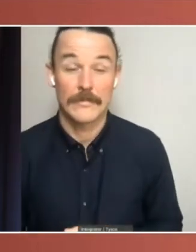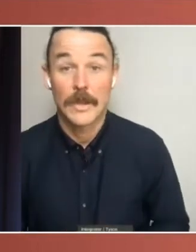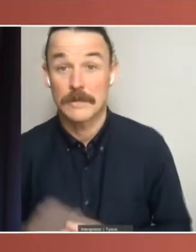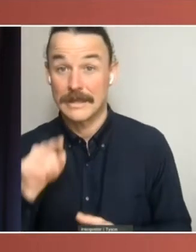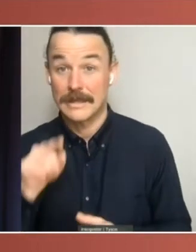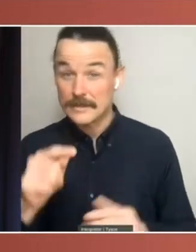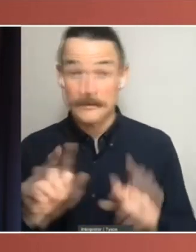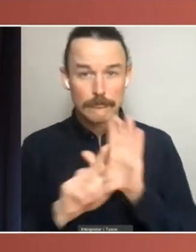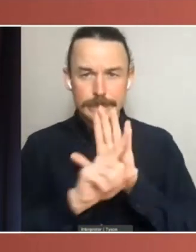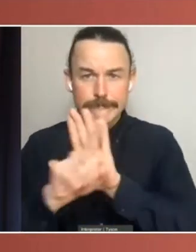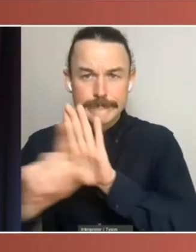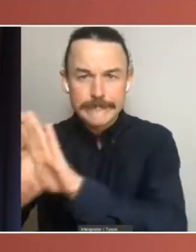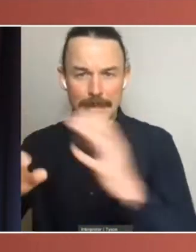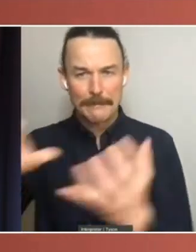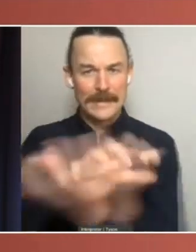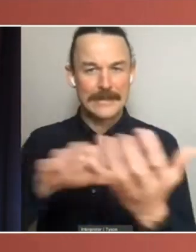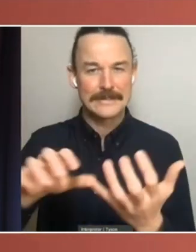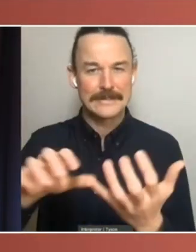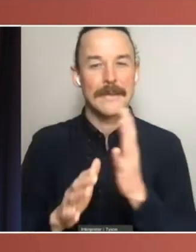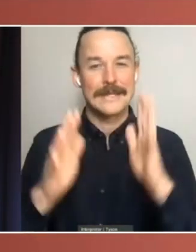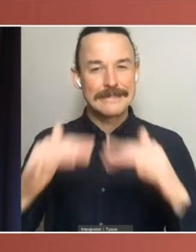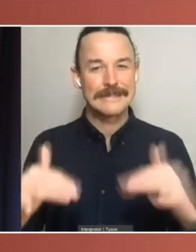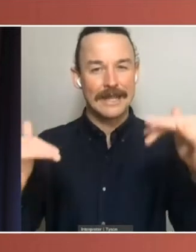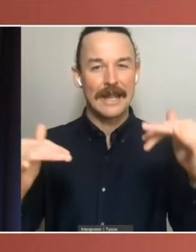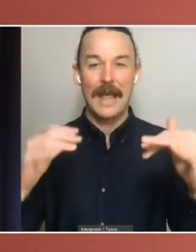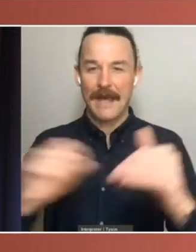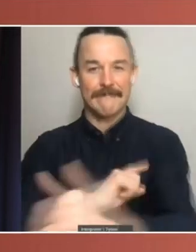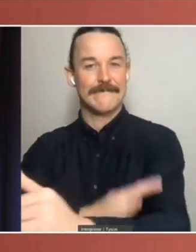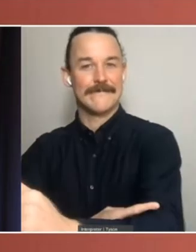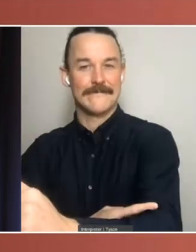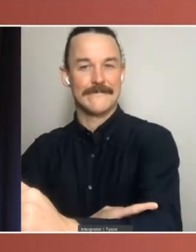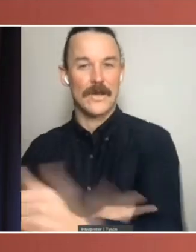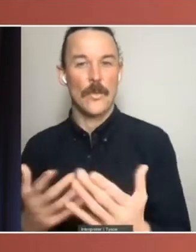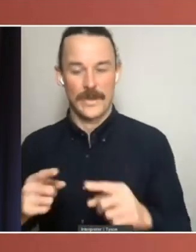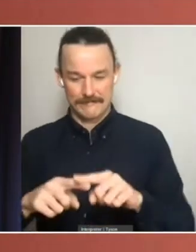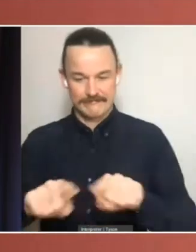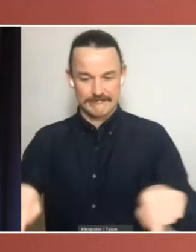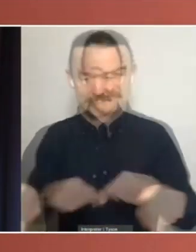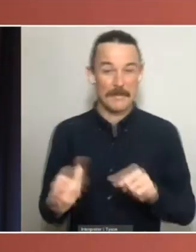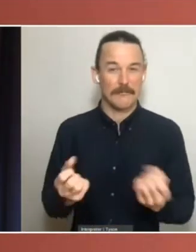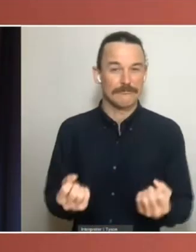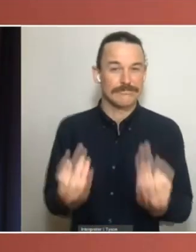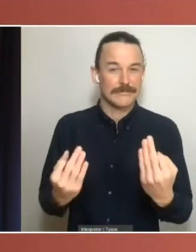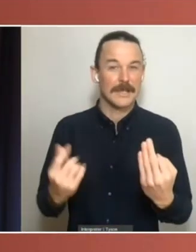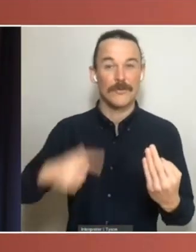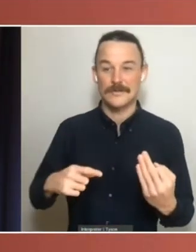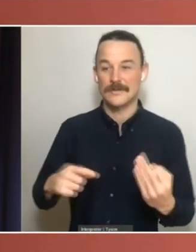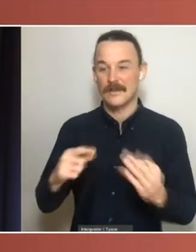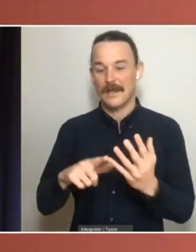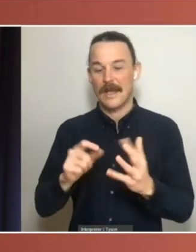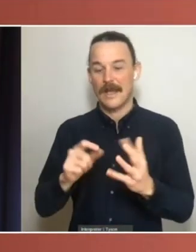a vigour and authority lacking from appointed, or even worse, hereditary upper houses. In